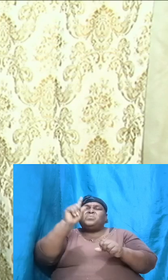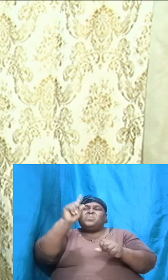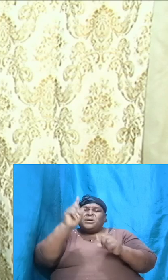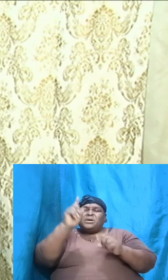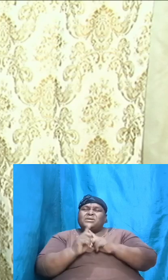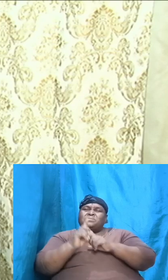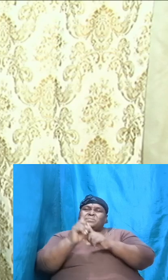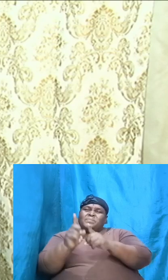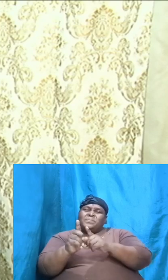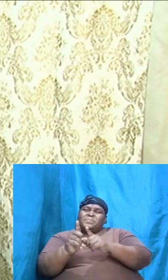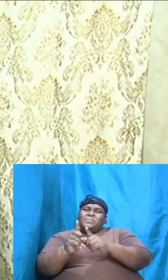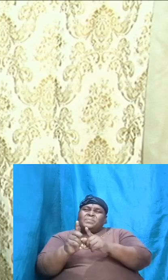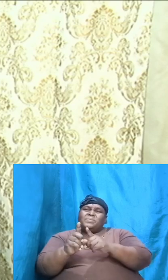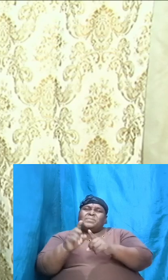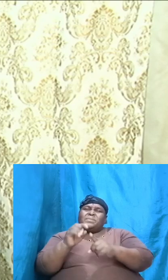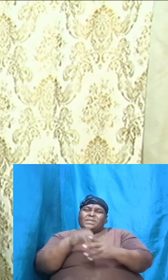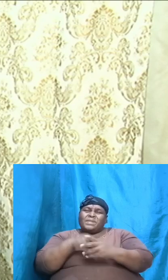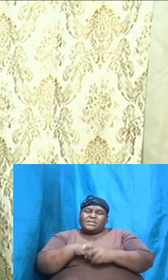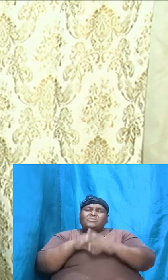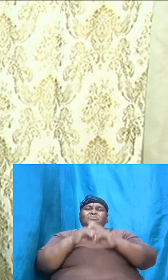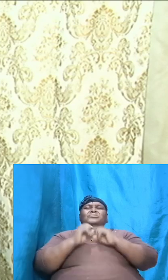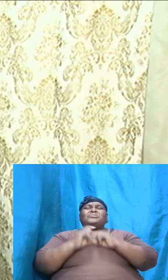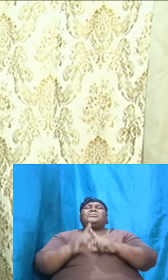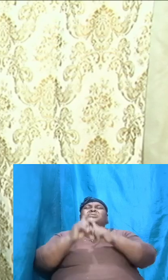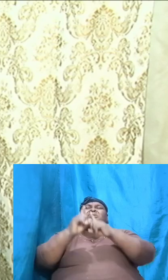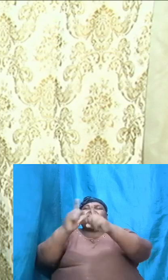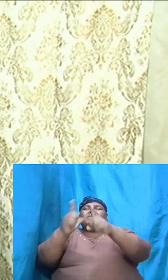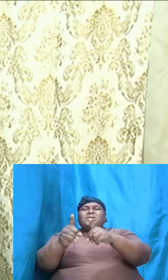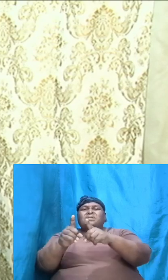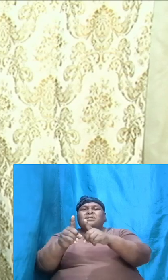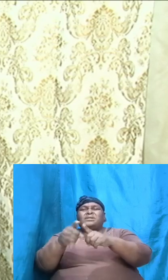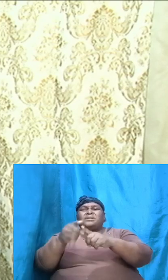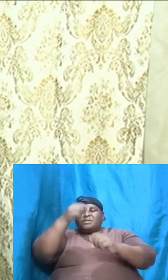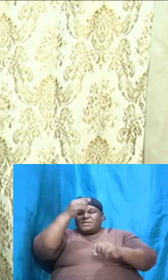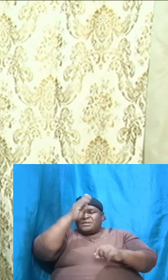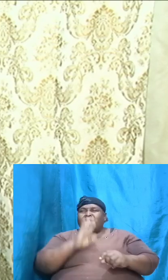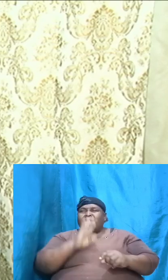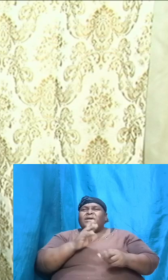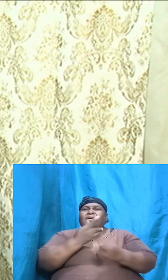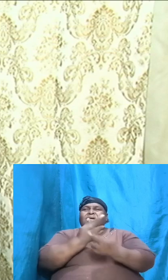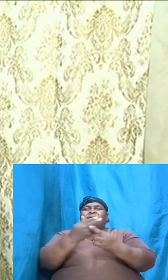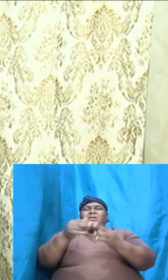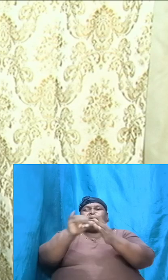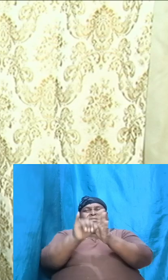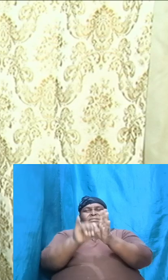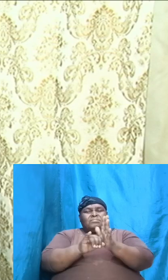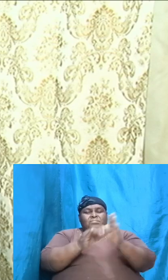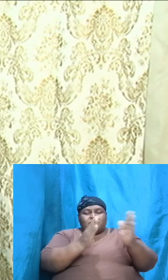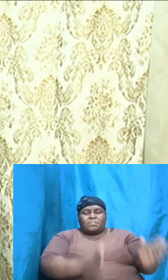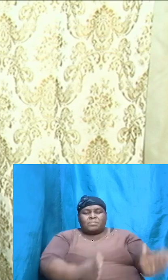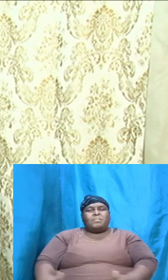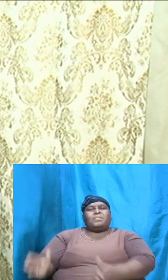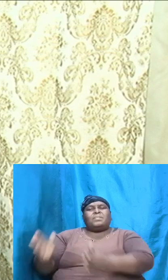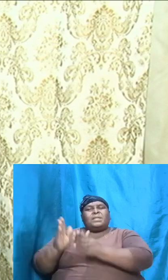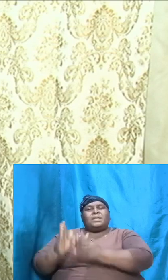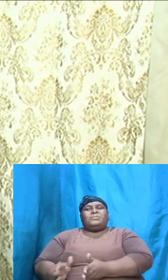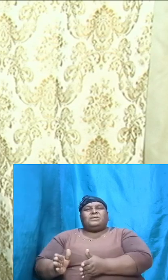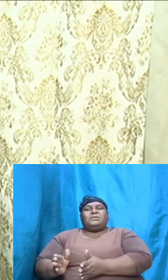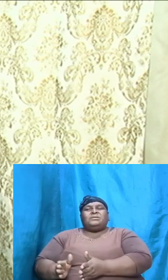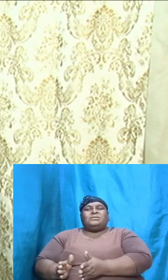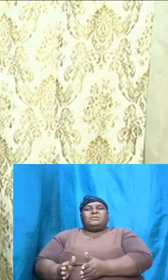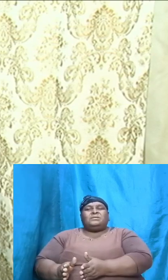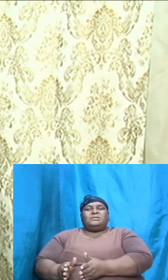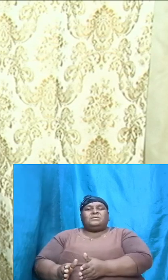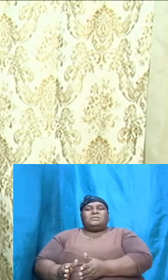And it was in the direction of God's redemptive plan. Everything